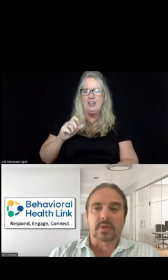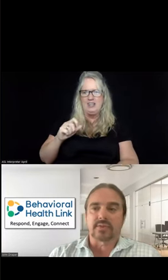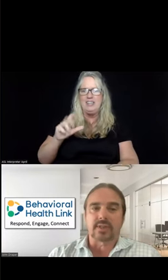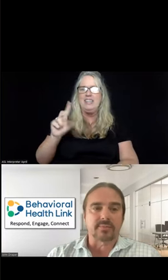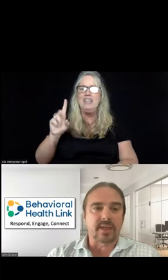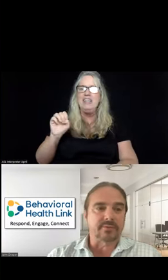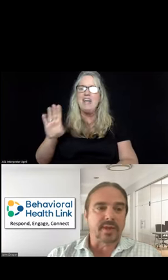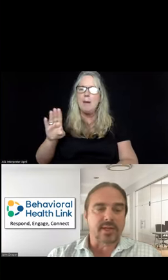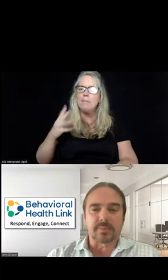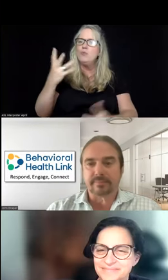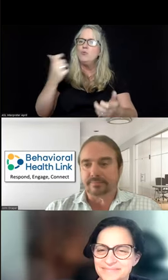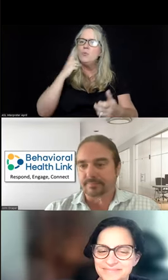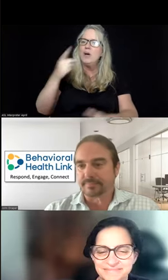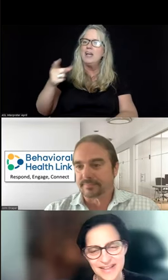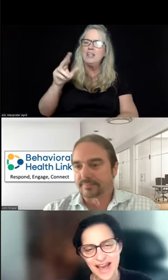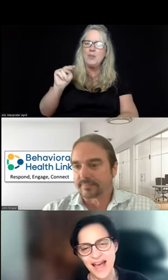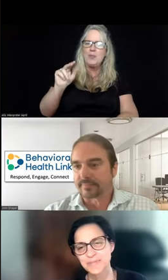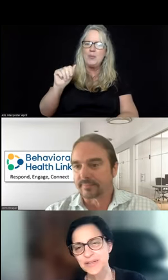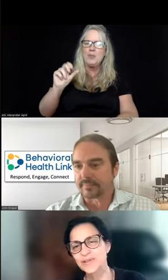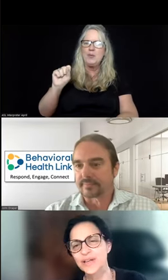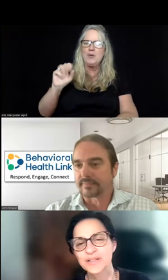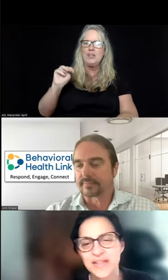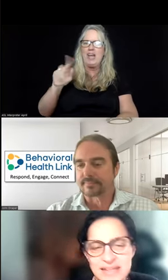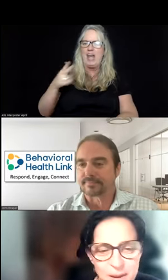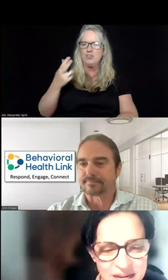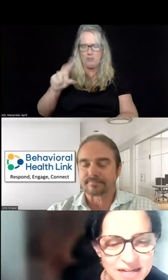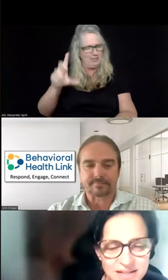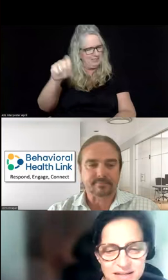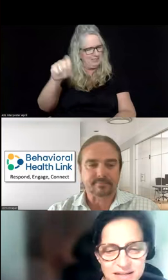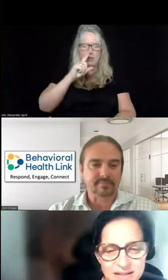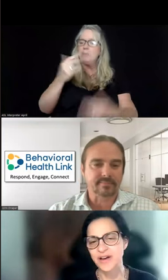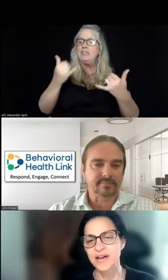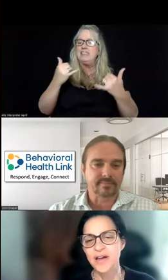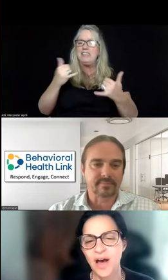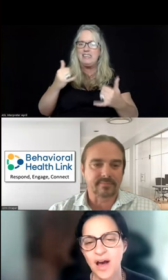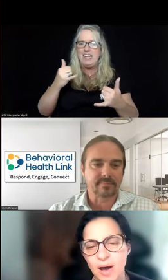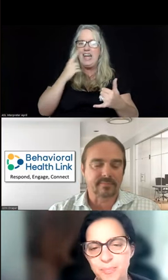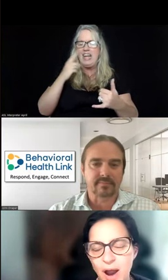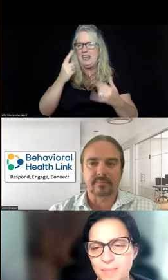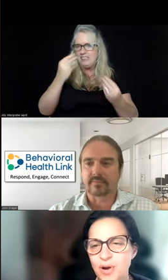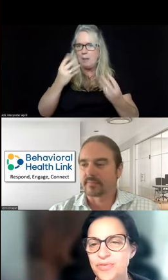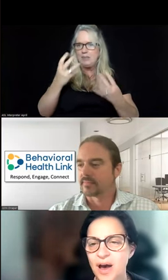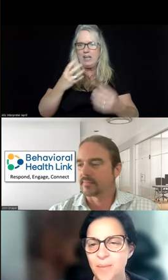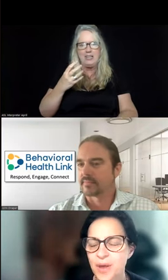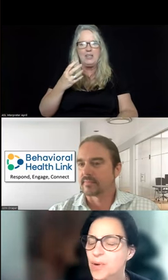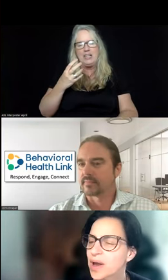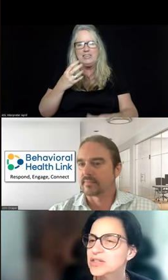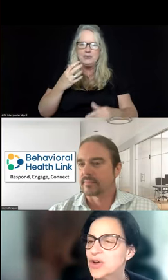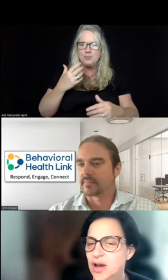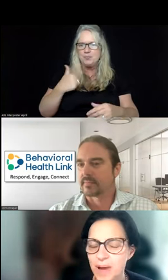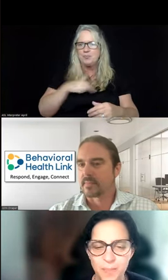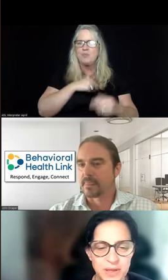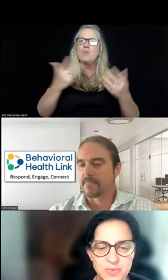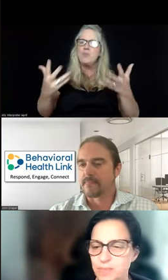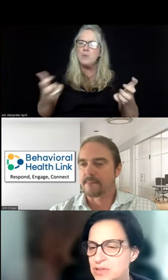Deb, want to give us an update through NASHPD? Yeah, absolutely. Well, today's update is a little bit of a primer that we wanted